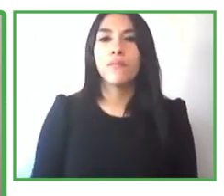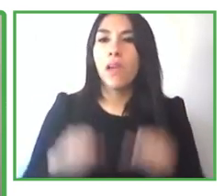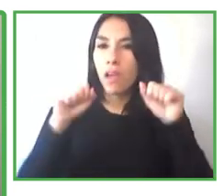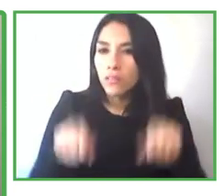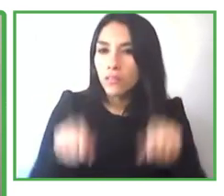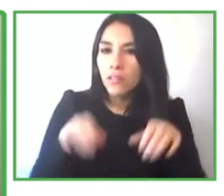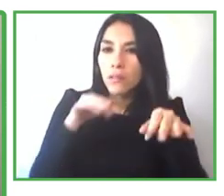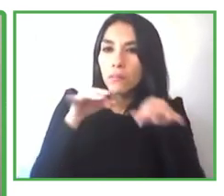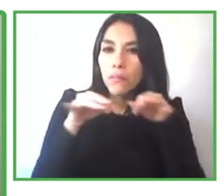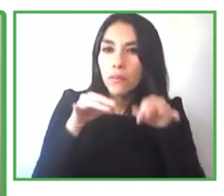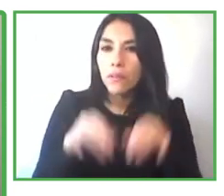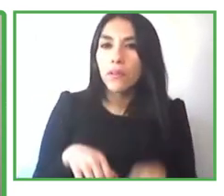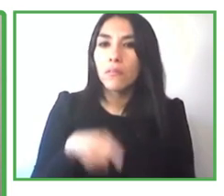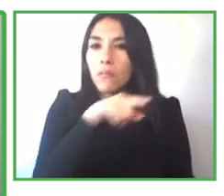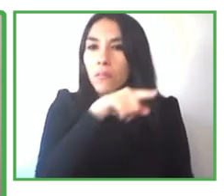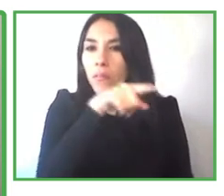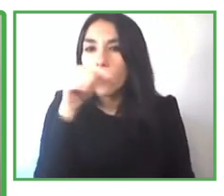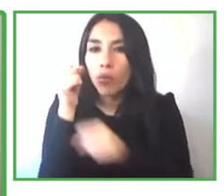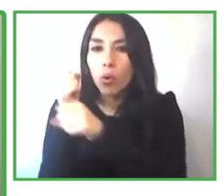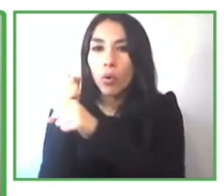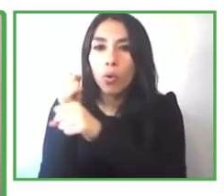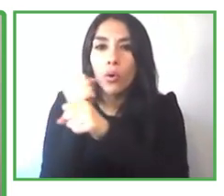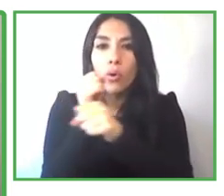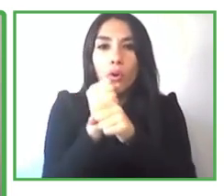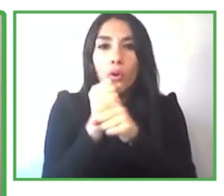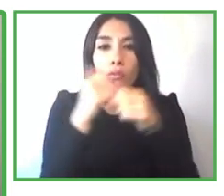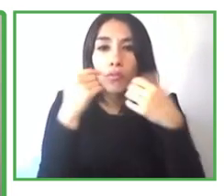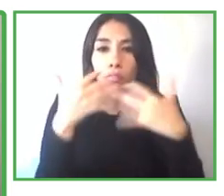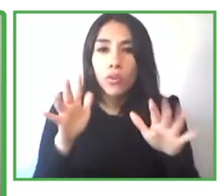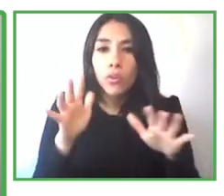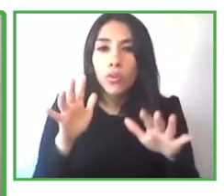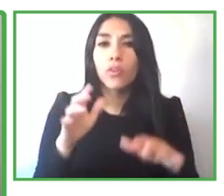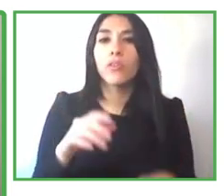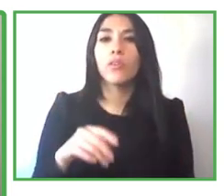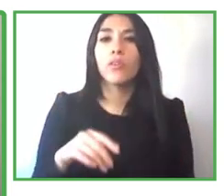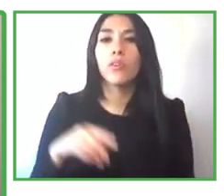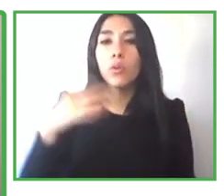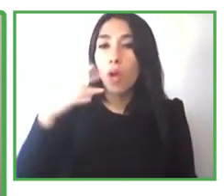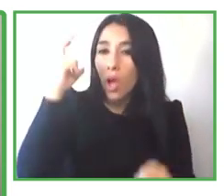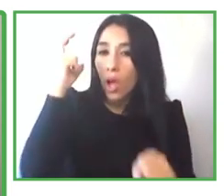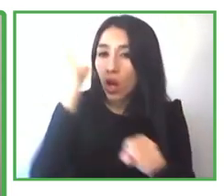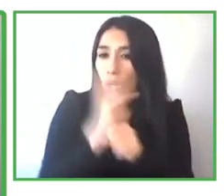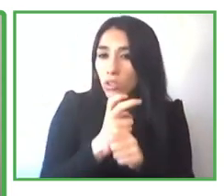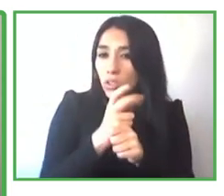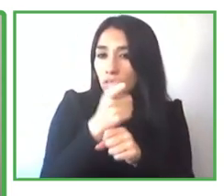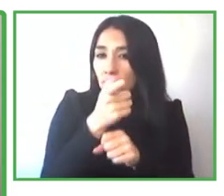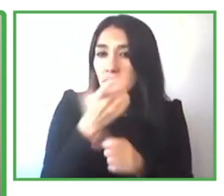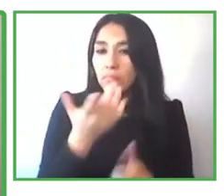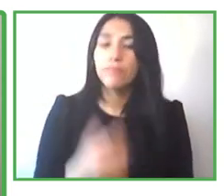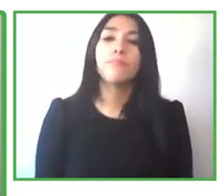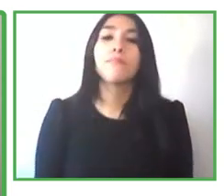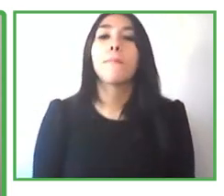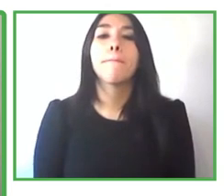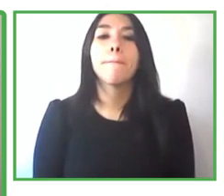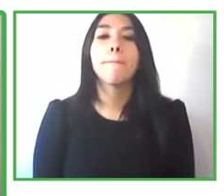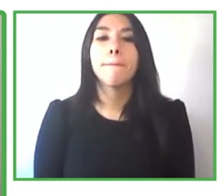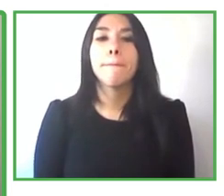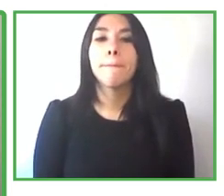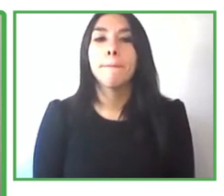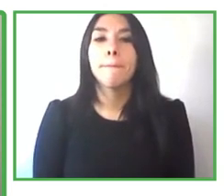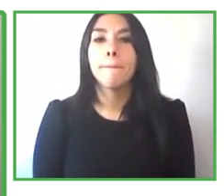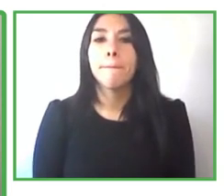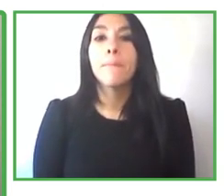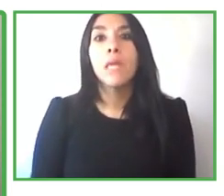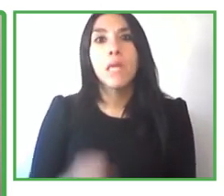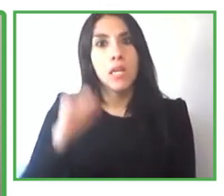complex that is yeah like there's a like like it's important to say that i do stuff that contribute to the team